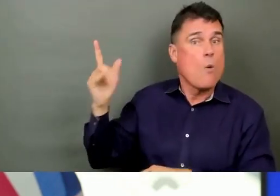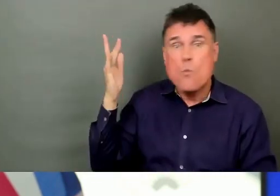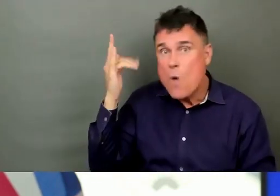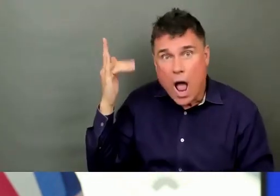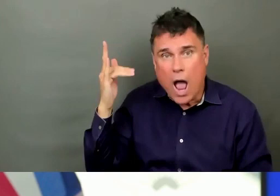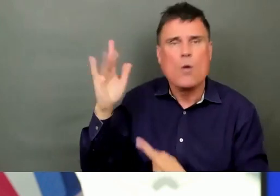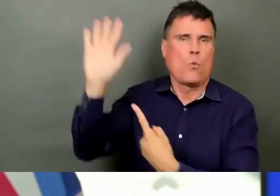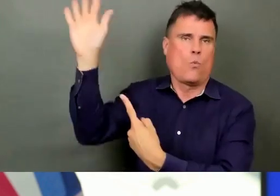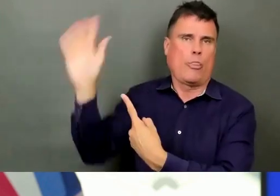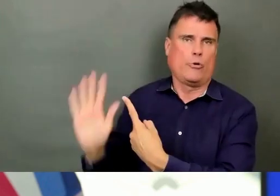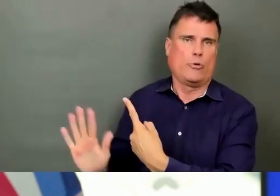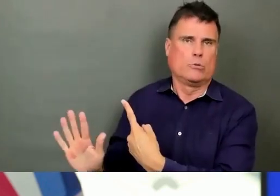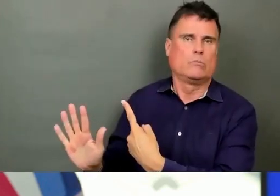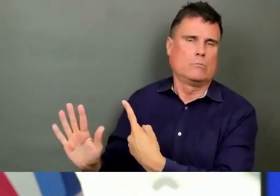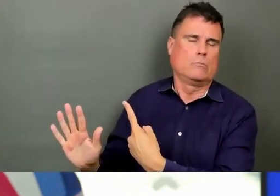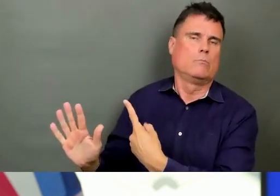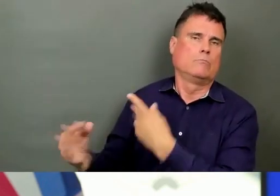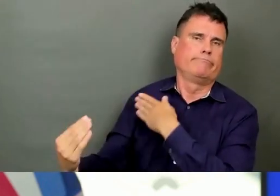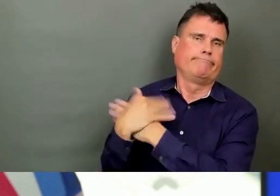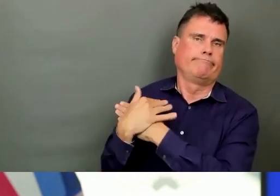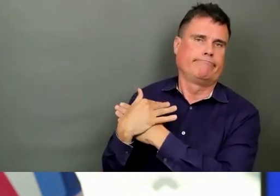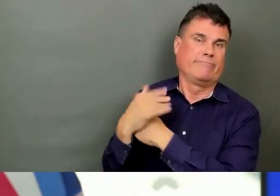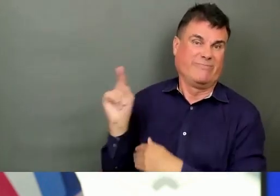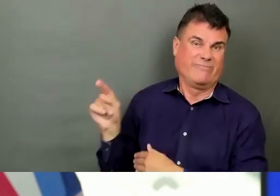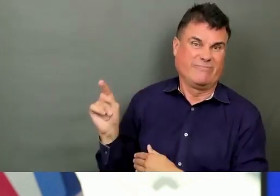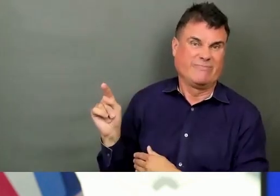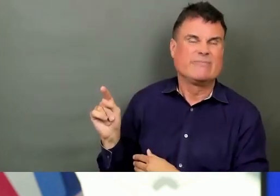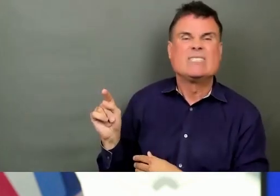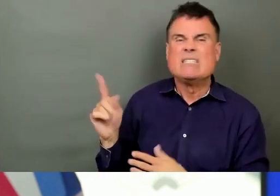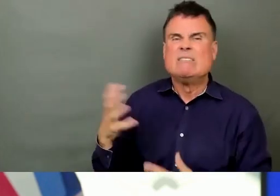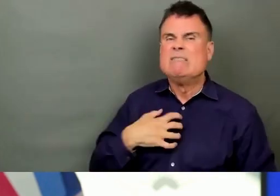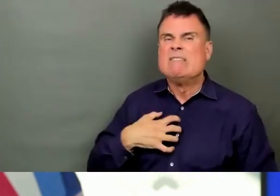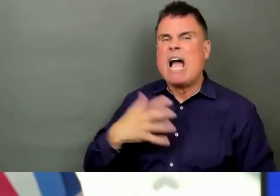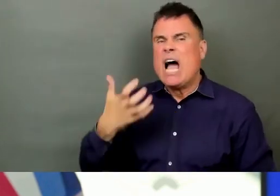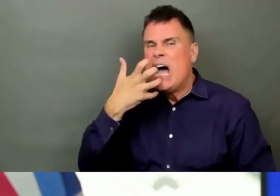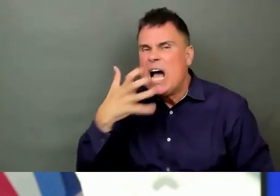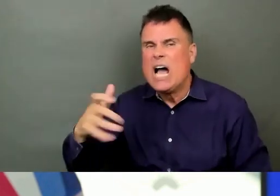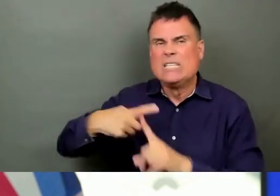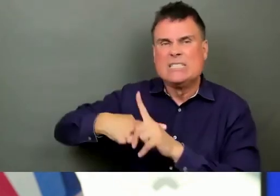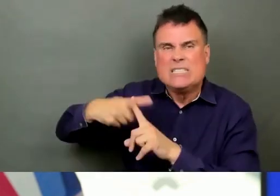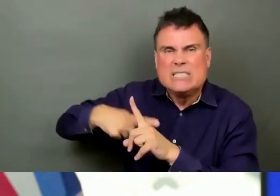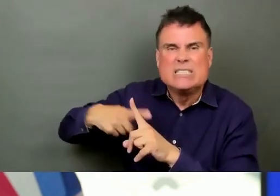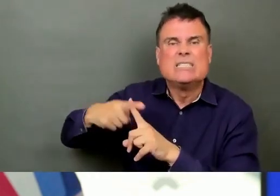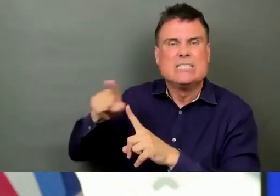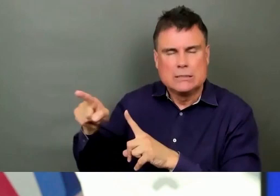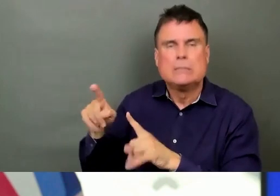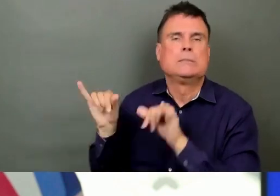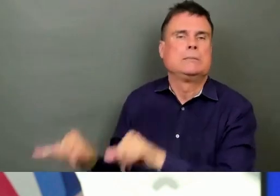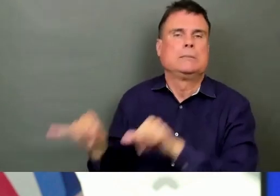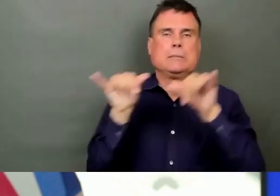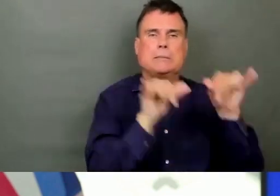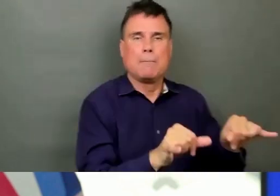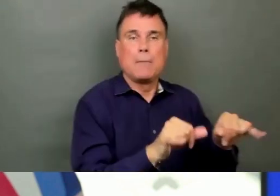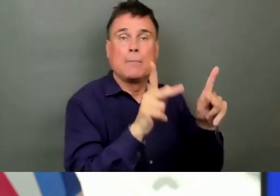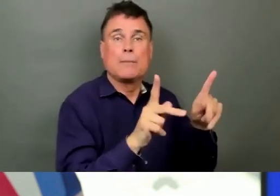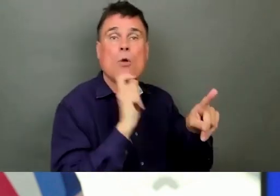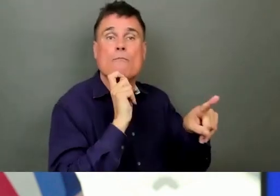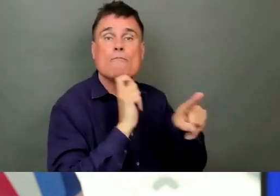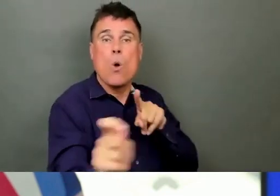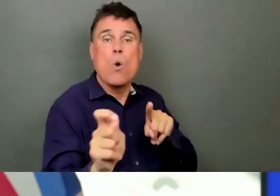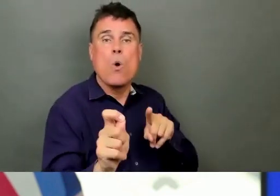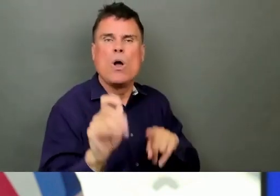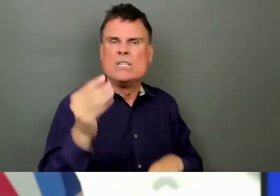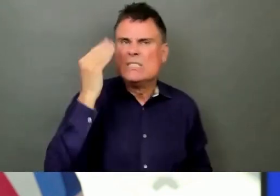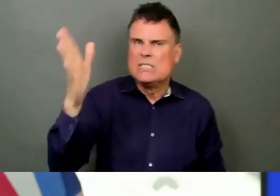So they don't have that extreme hot weather code. We can see in the ER visit data that there was a number